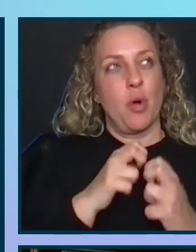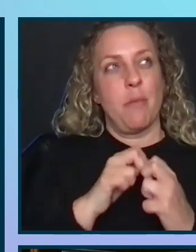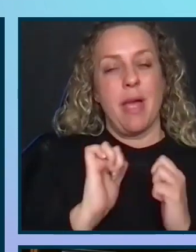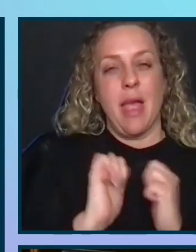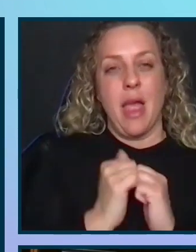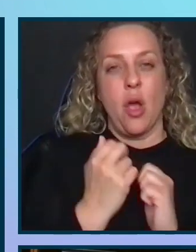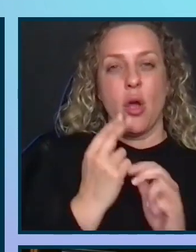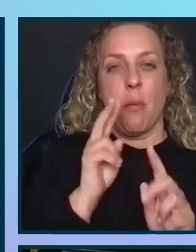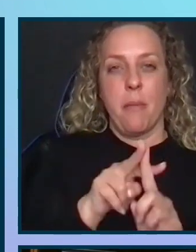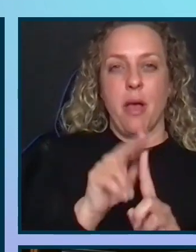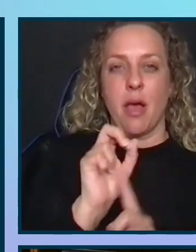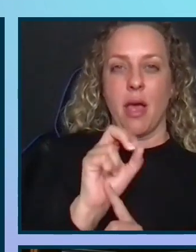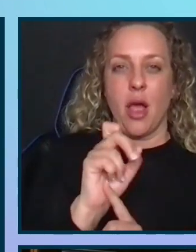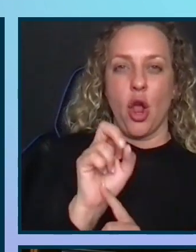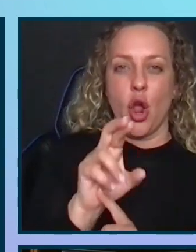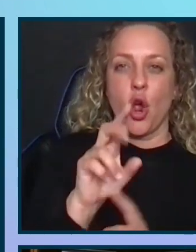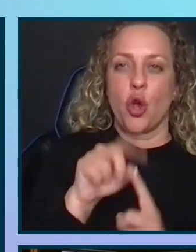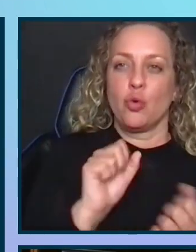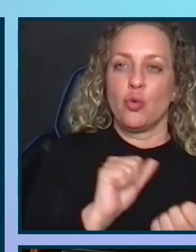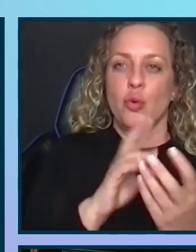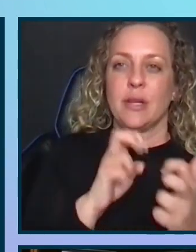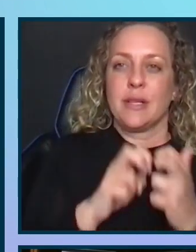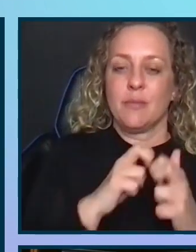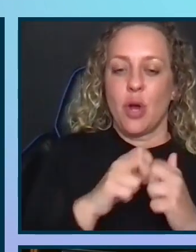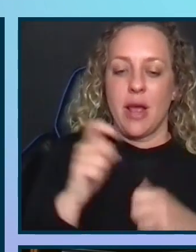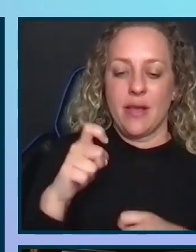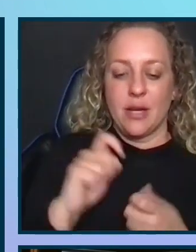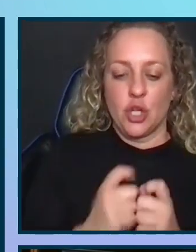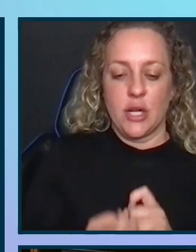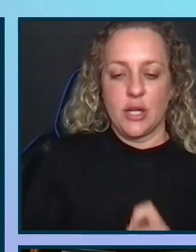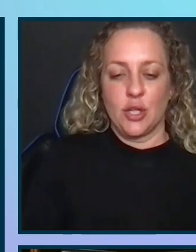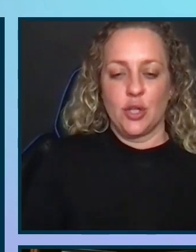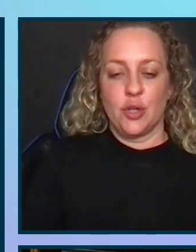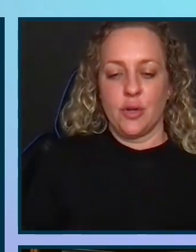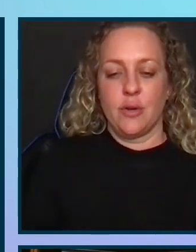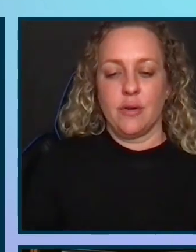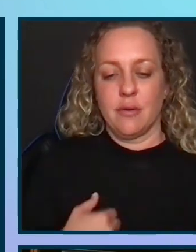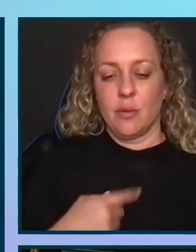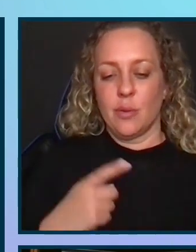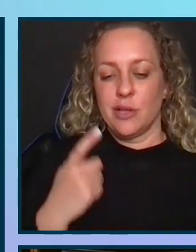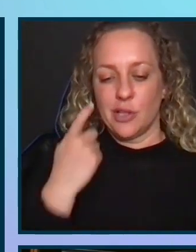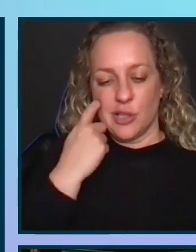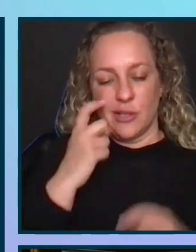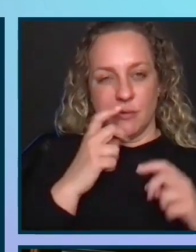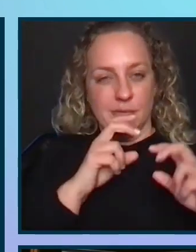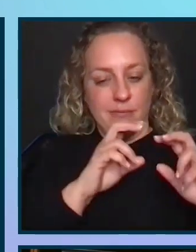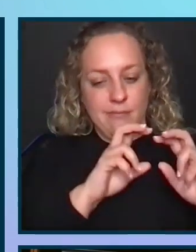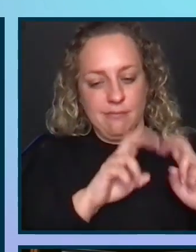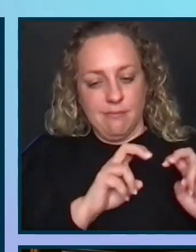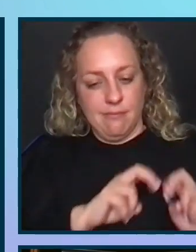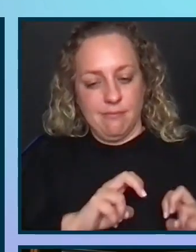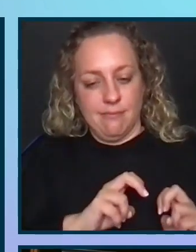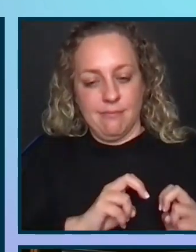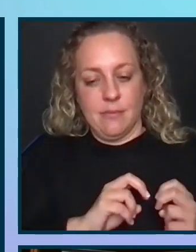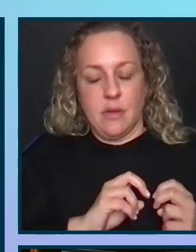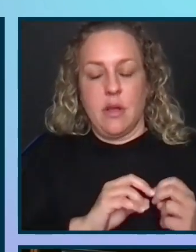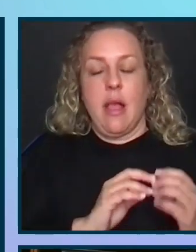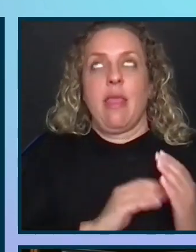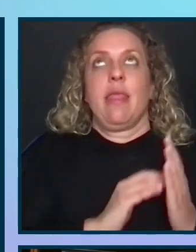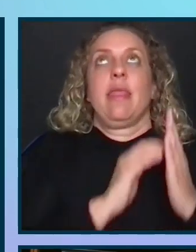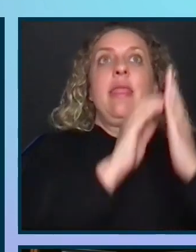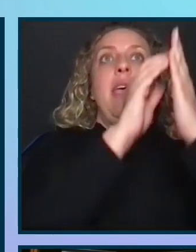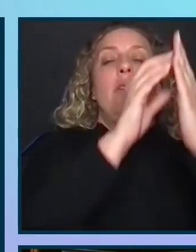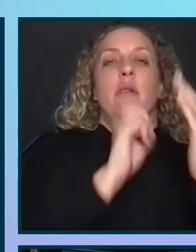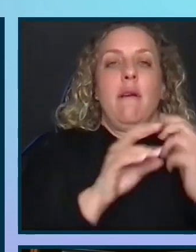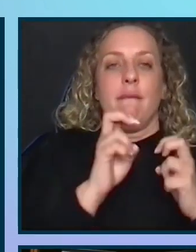use ADCAR to address this problem and the needed change? We just did an assessment and there are thousands of issues to fix. Where